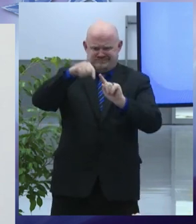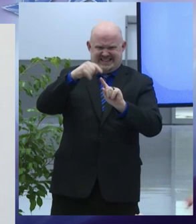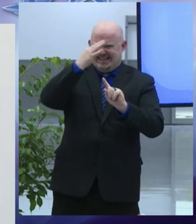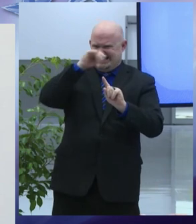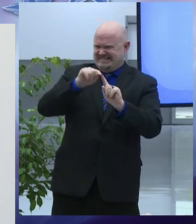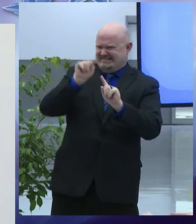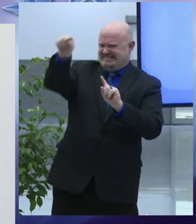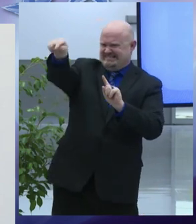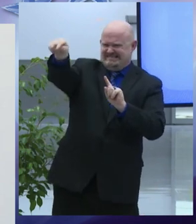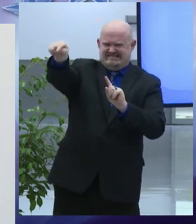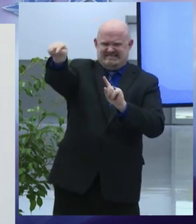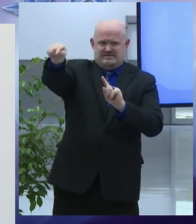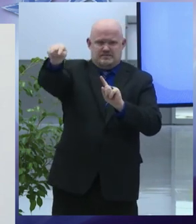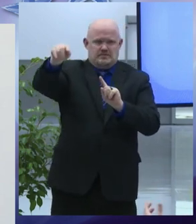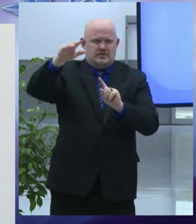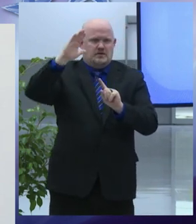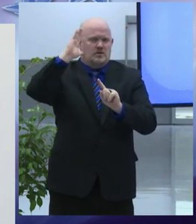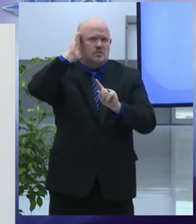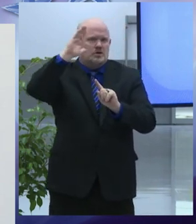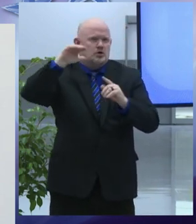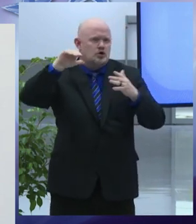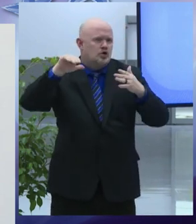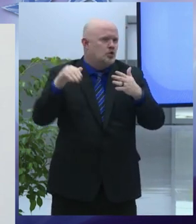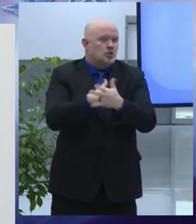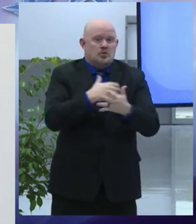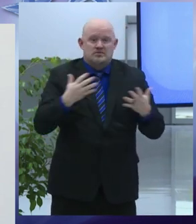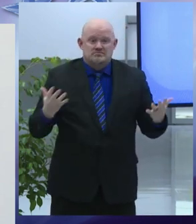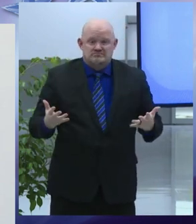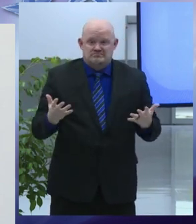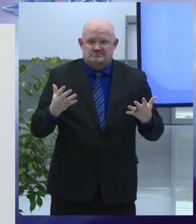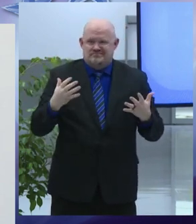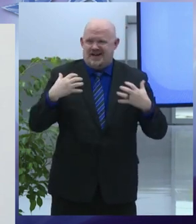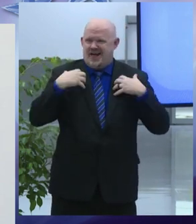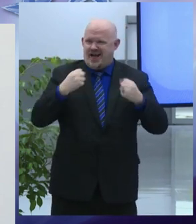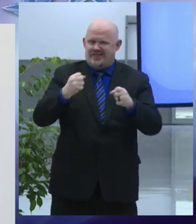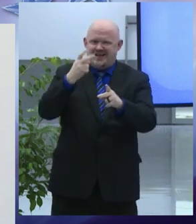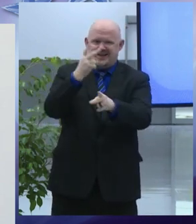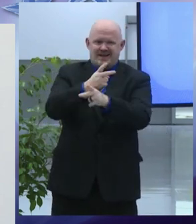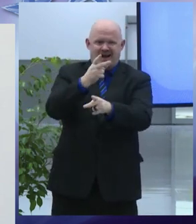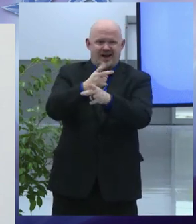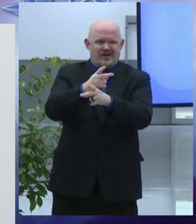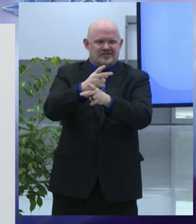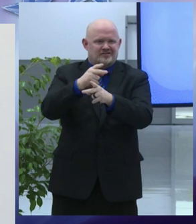fully renovated as part of a major expansion to better care for more people in our community